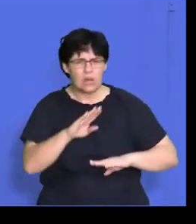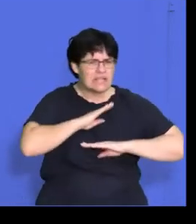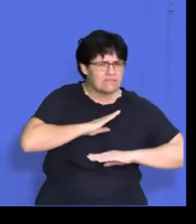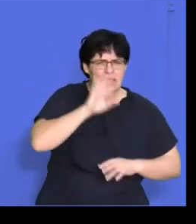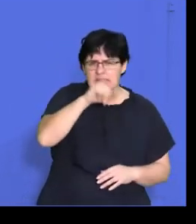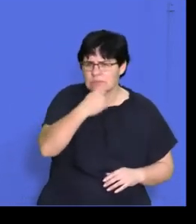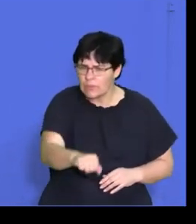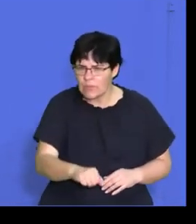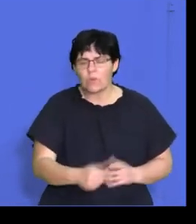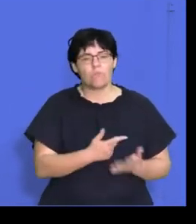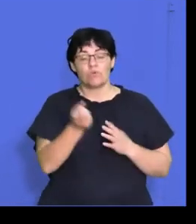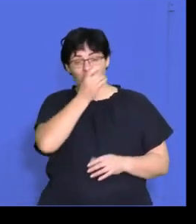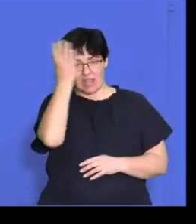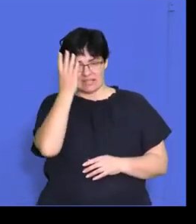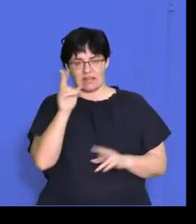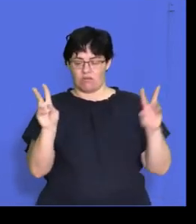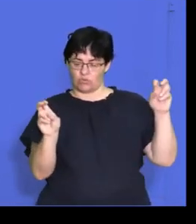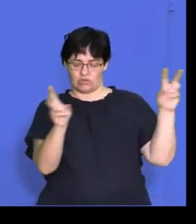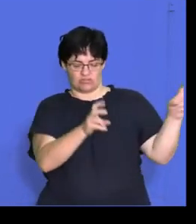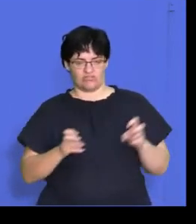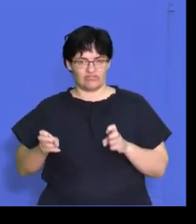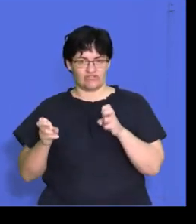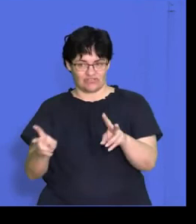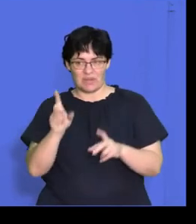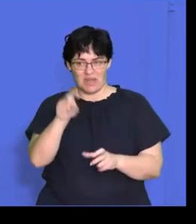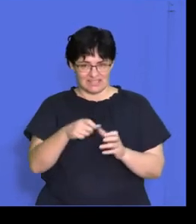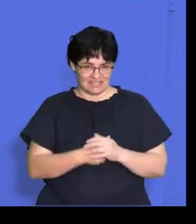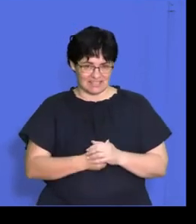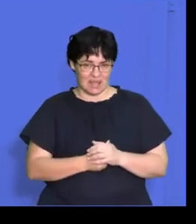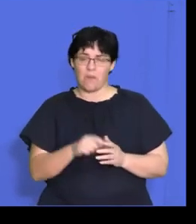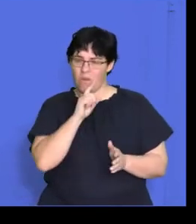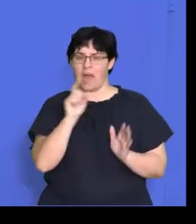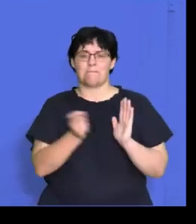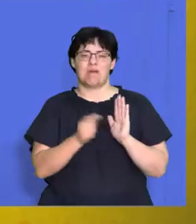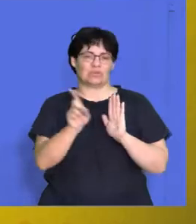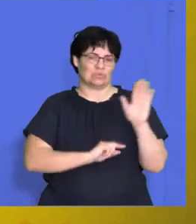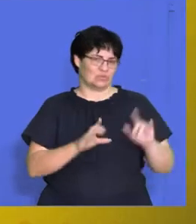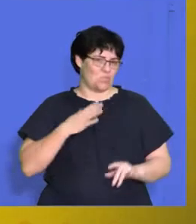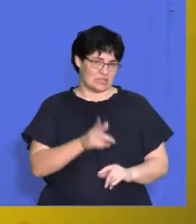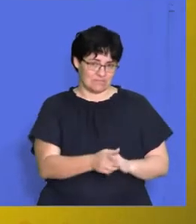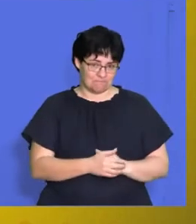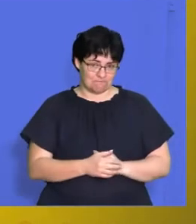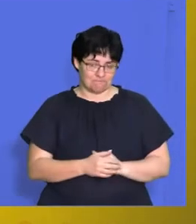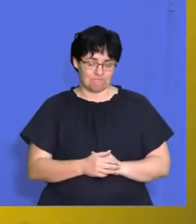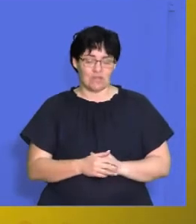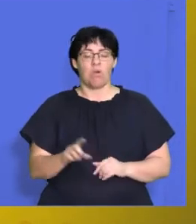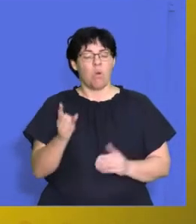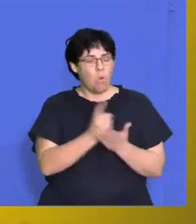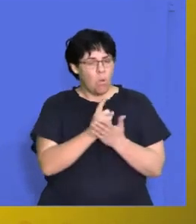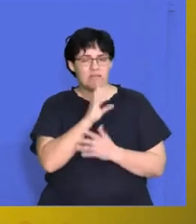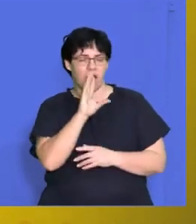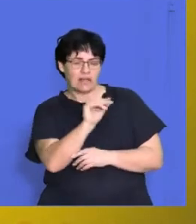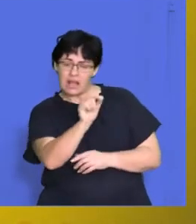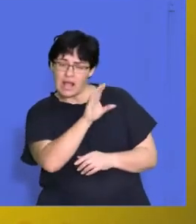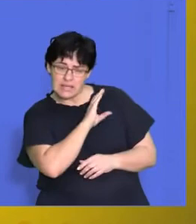products. Don't forget to add your quotation marks in there so that you don't use those marks there. So if we look they are always asking